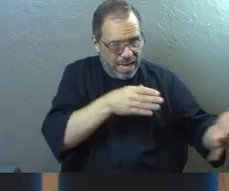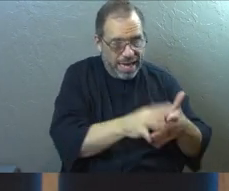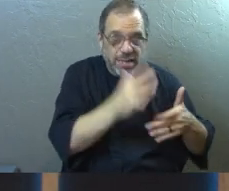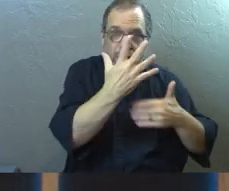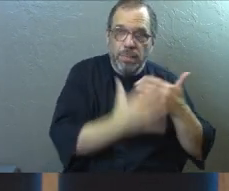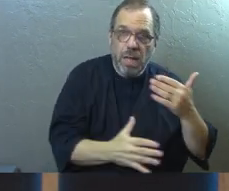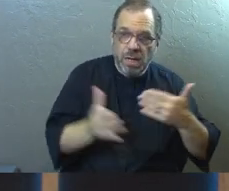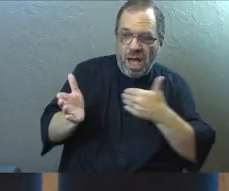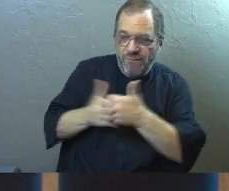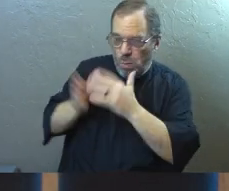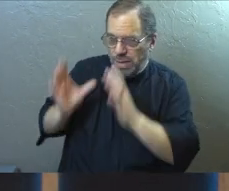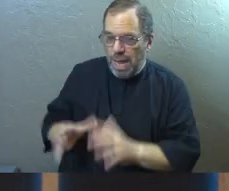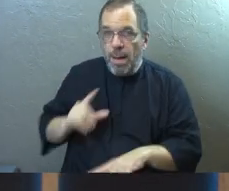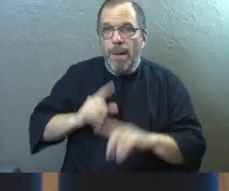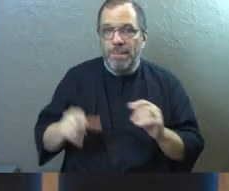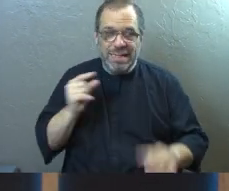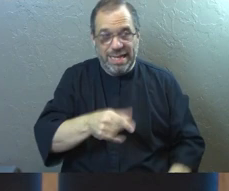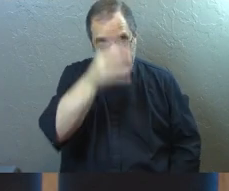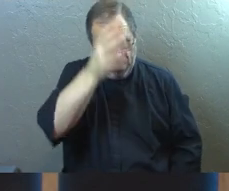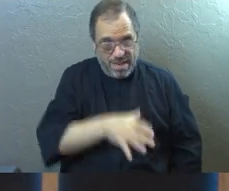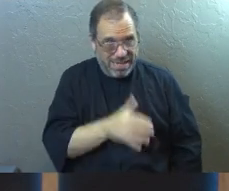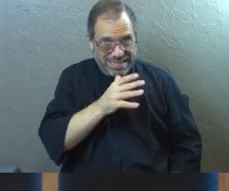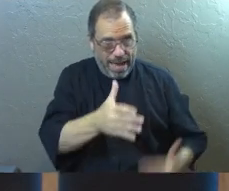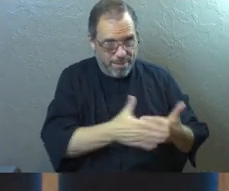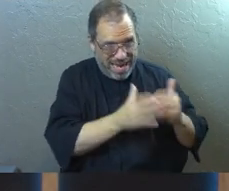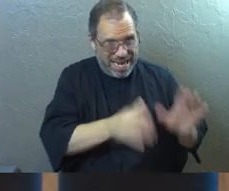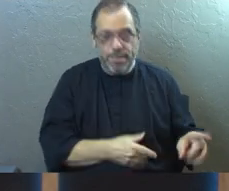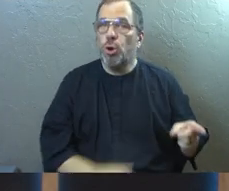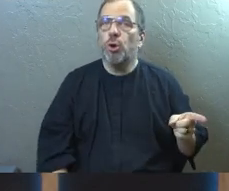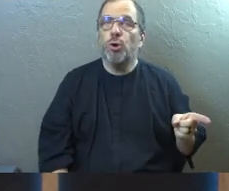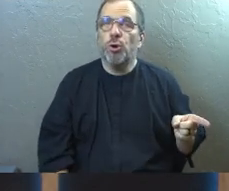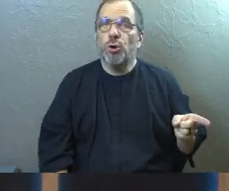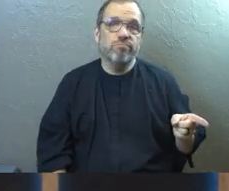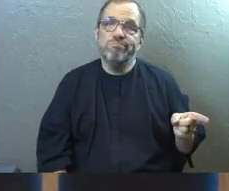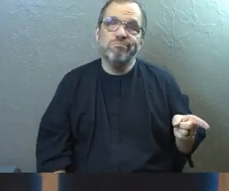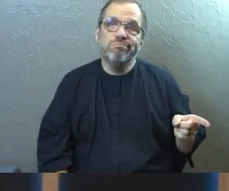the blood of thy neighbor, but this man is not thy neighbor.